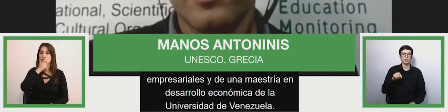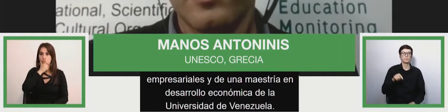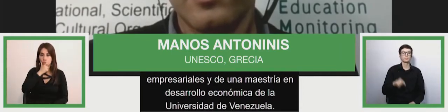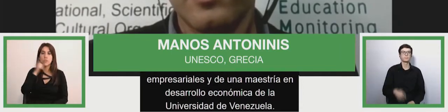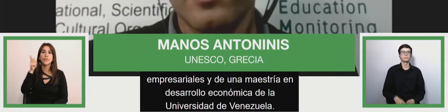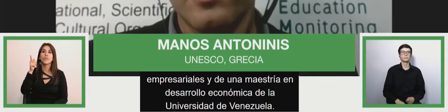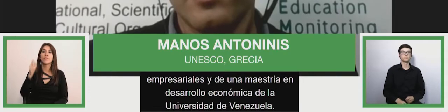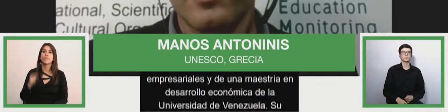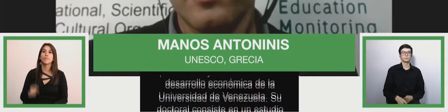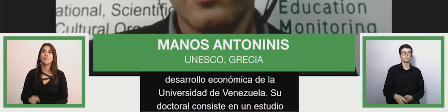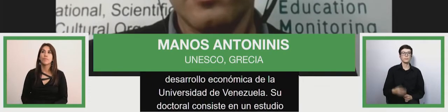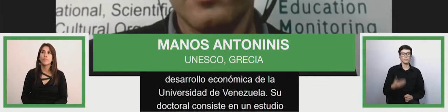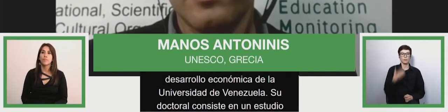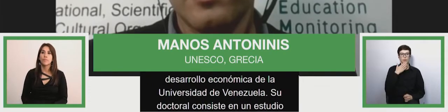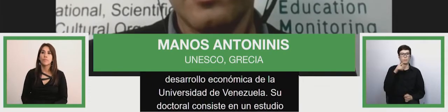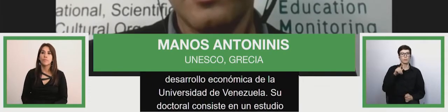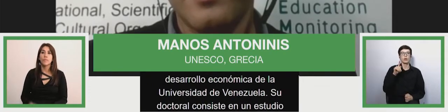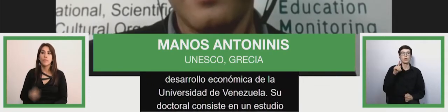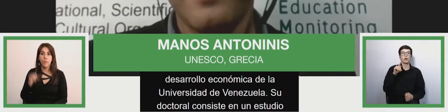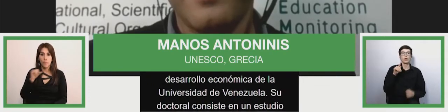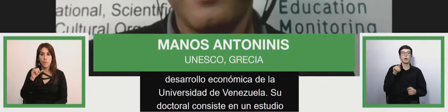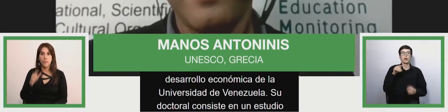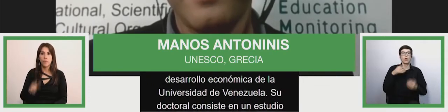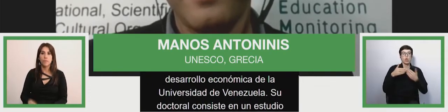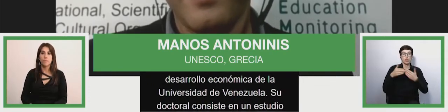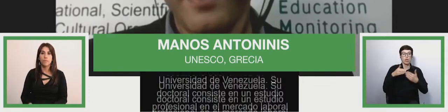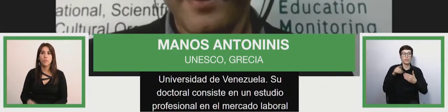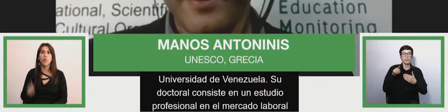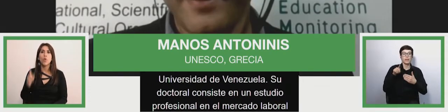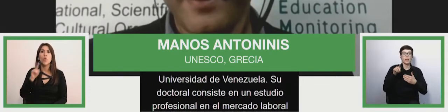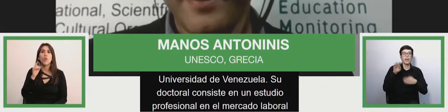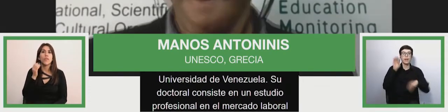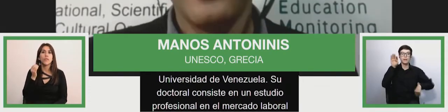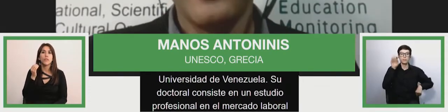So, without further ado, Manos, you have the floor. Thank you.